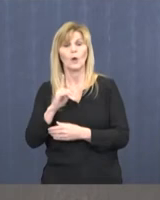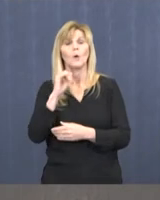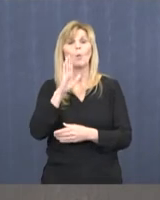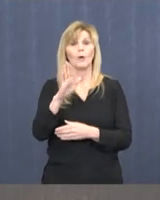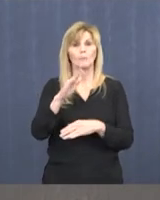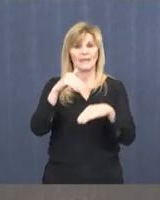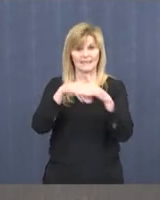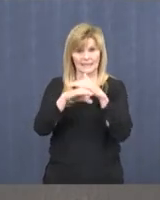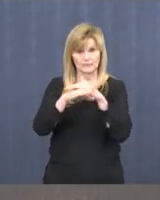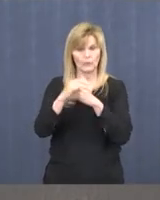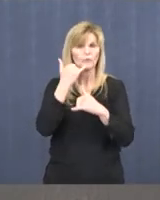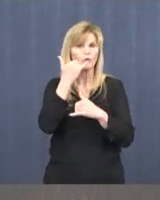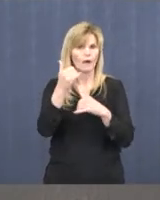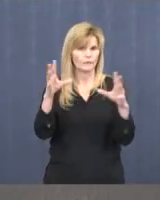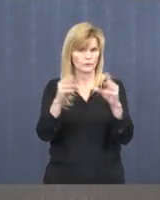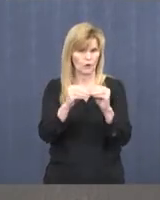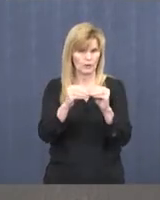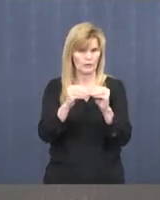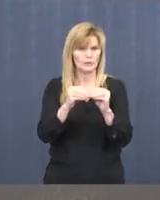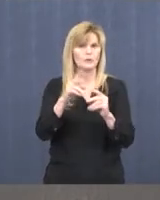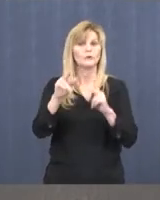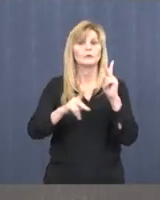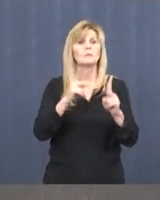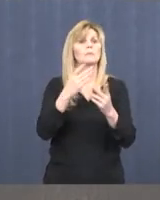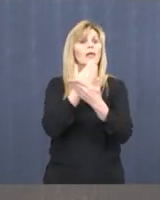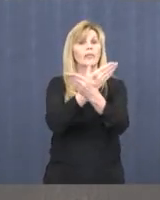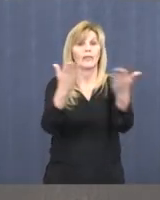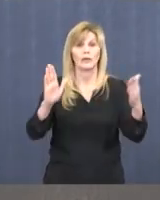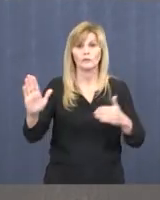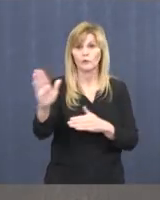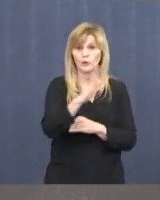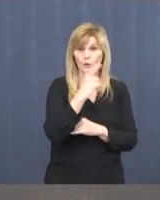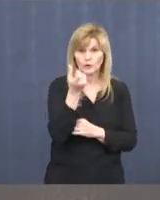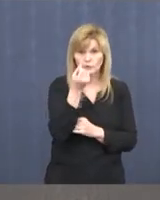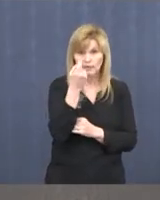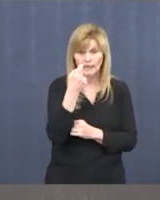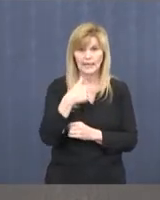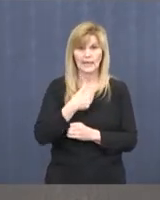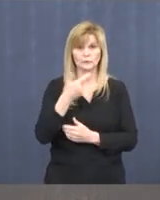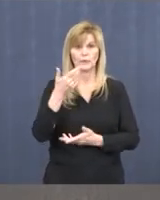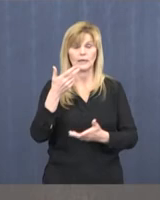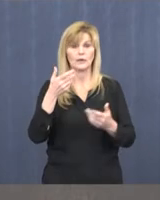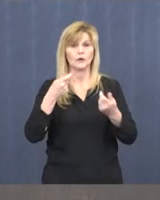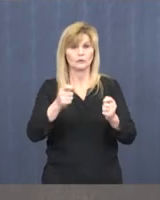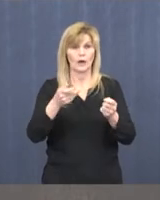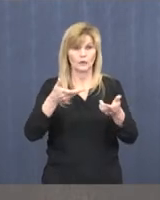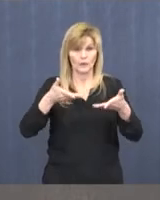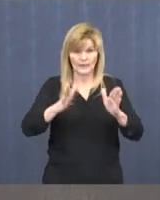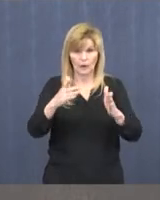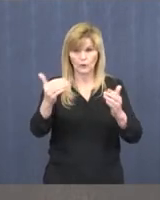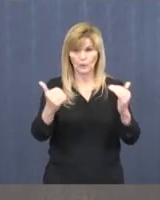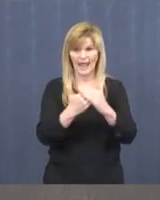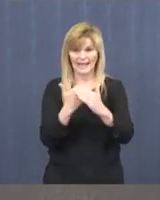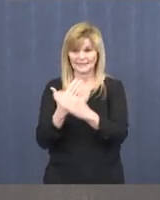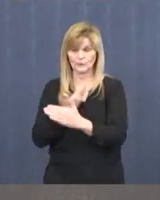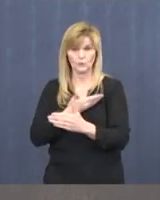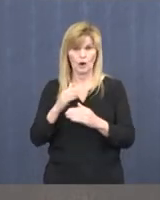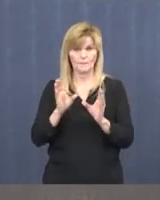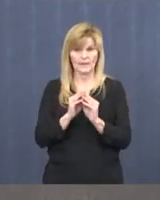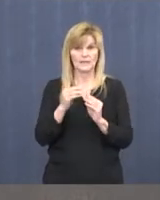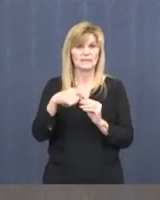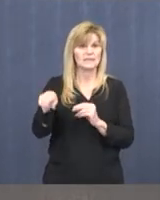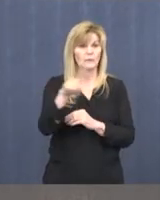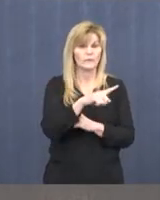via conference call. To the public, thank you for your understanding as we balance our access to our meetings, and I know this is a struggle for those of you that are concerned about